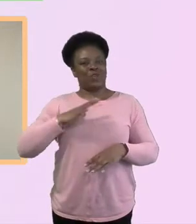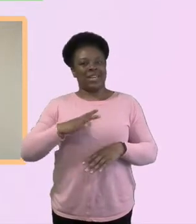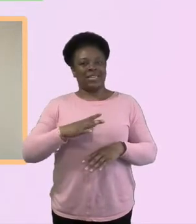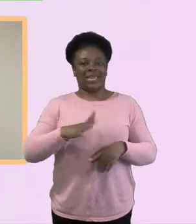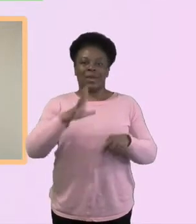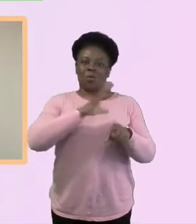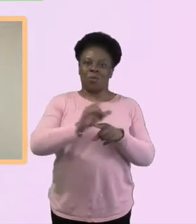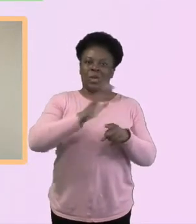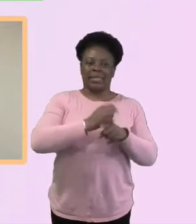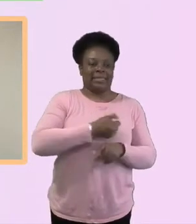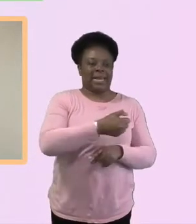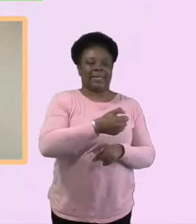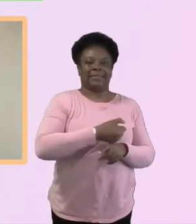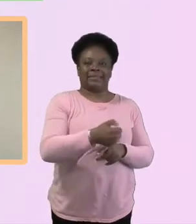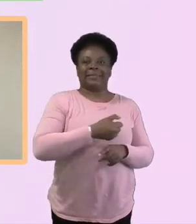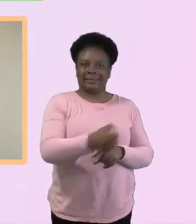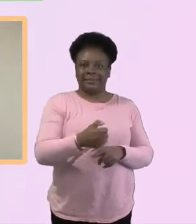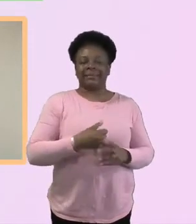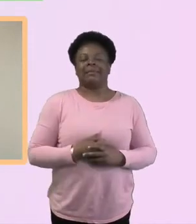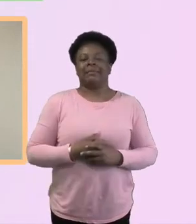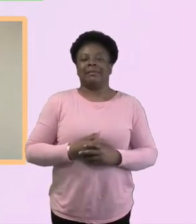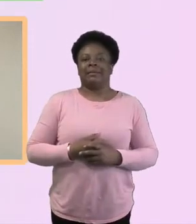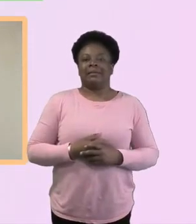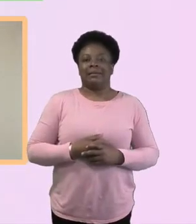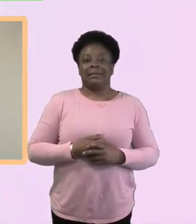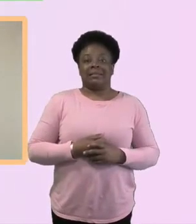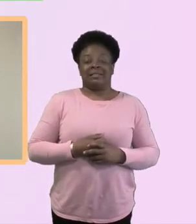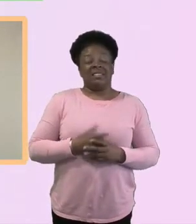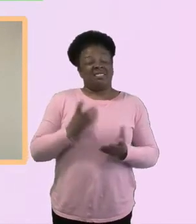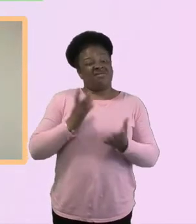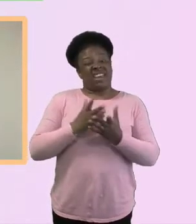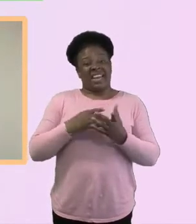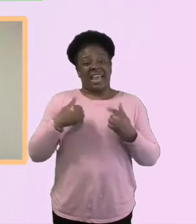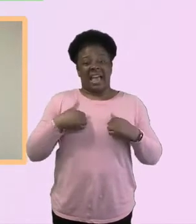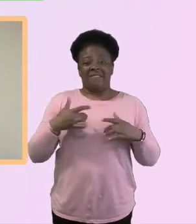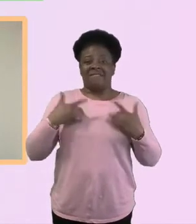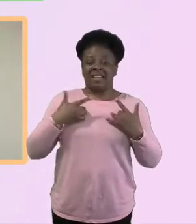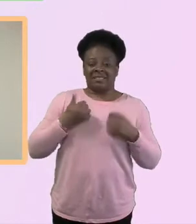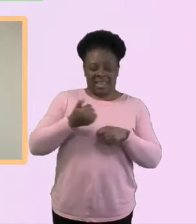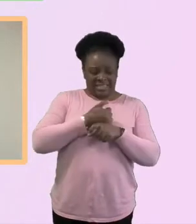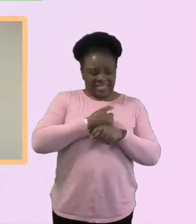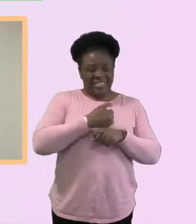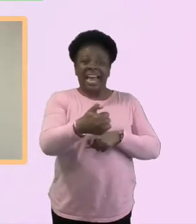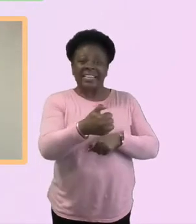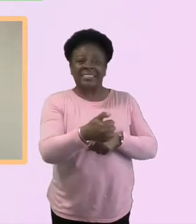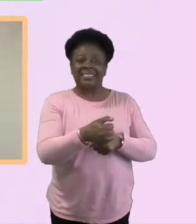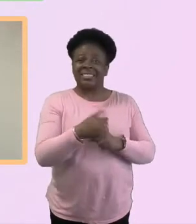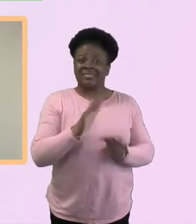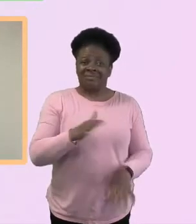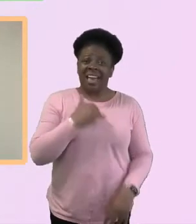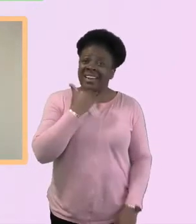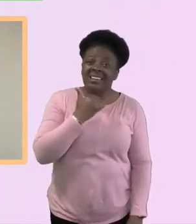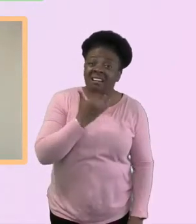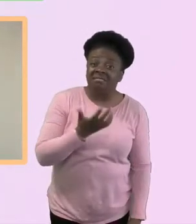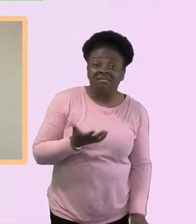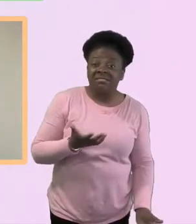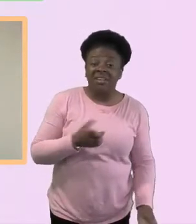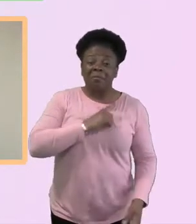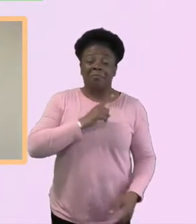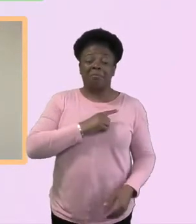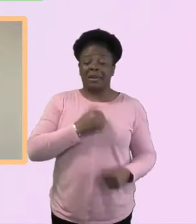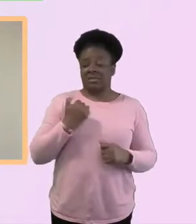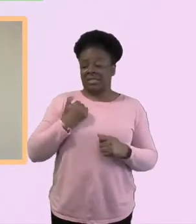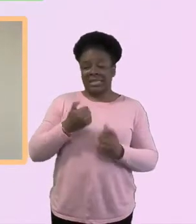this thing out. I was feeling really inadequate because I was kind thinking, well, I'm sending this text out, but I've had no personal contact with some of these people for six months.